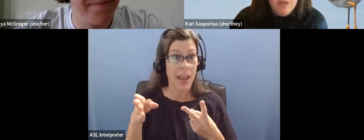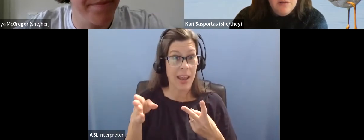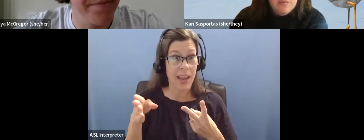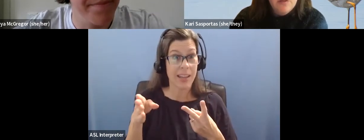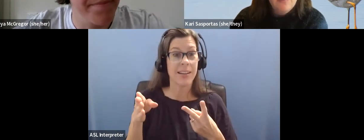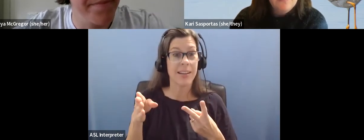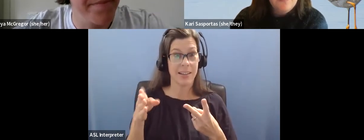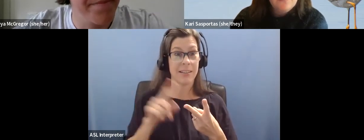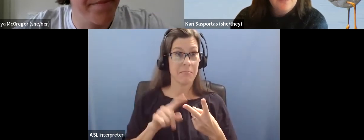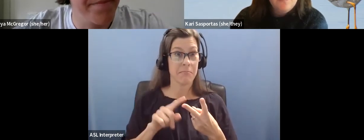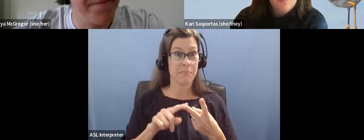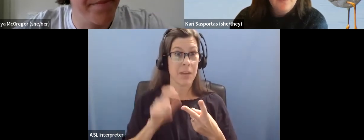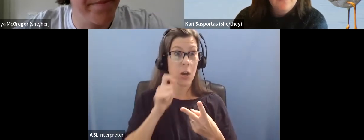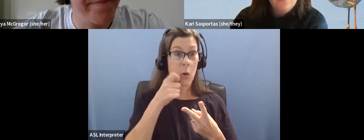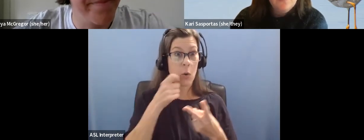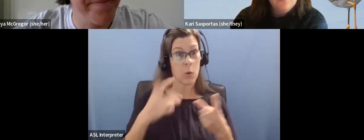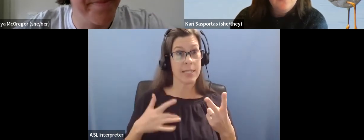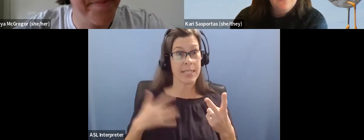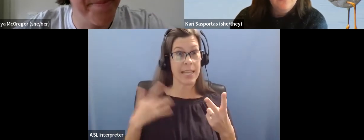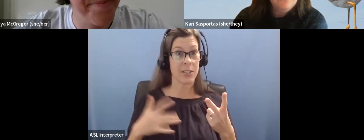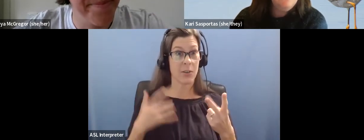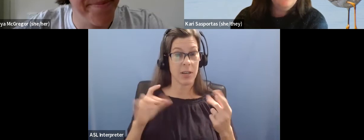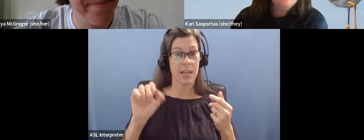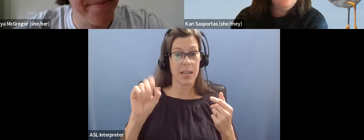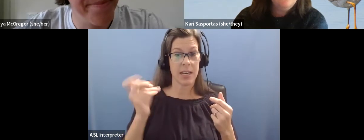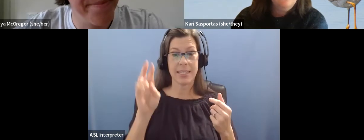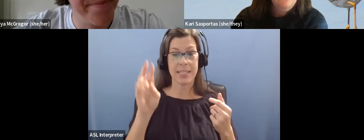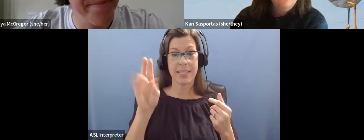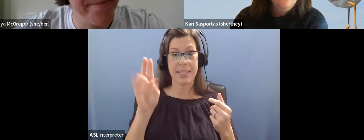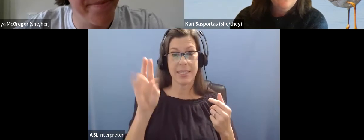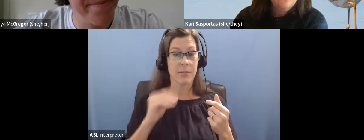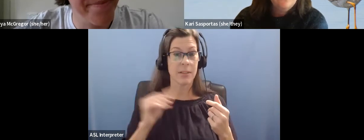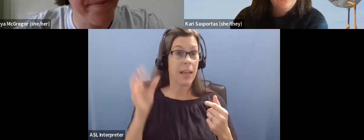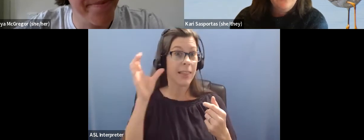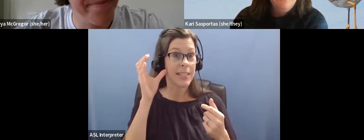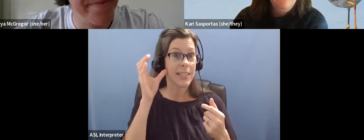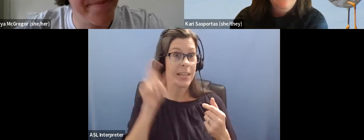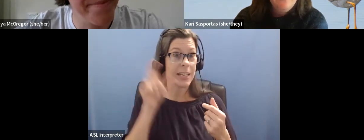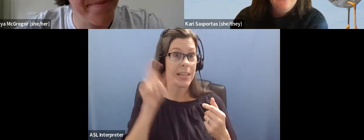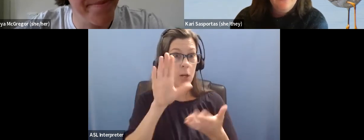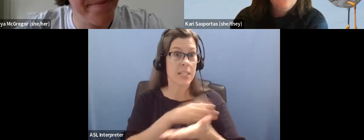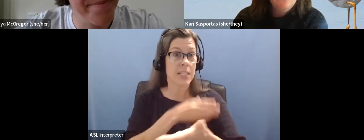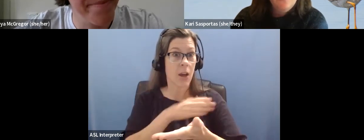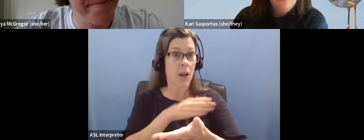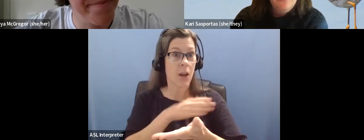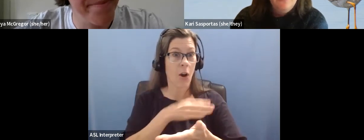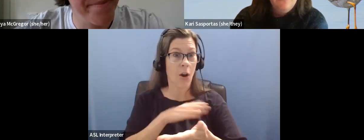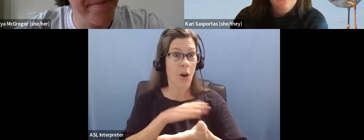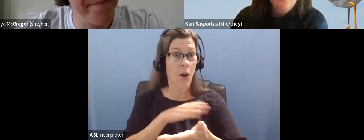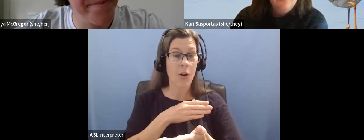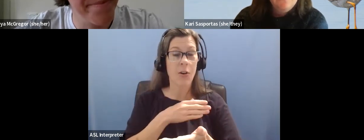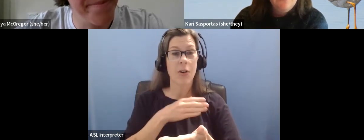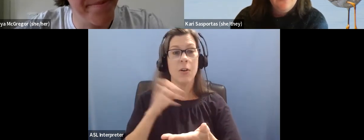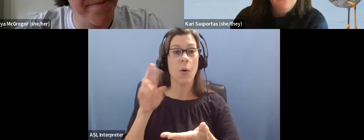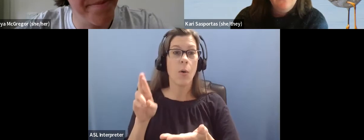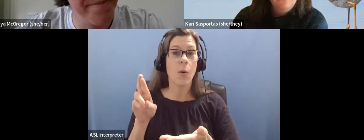it can be a really cool sensory experience just to listen to bird song or, um, engage with birding in,